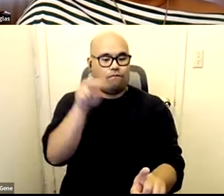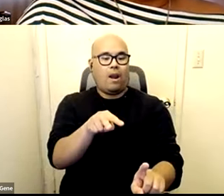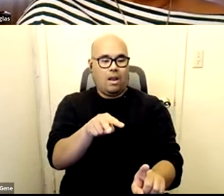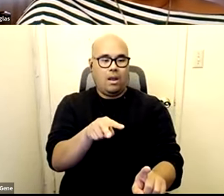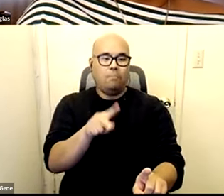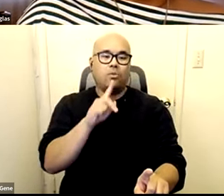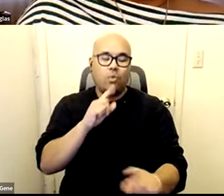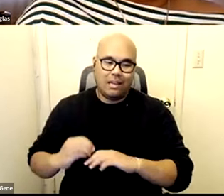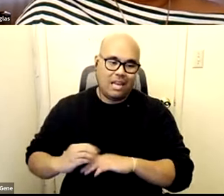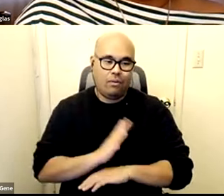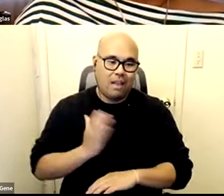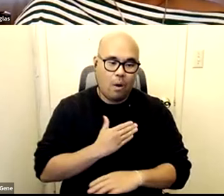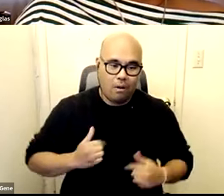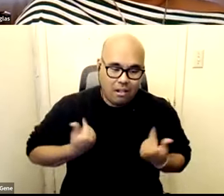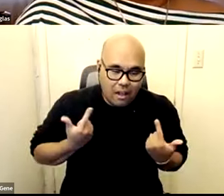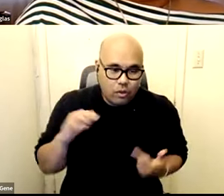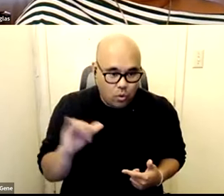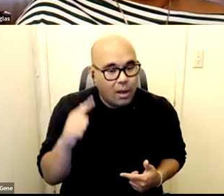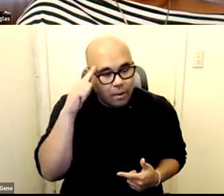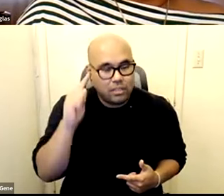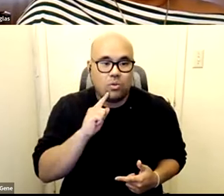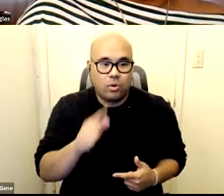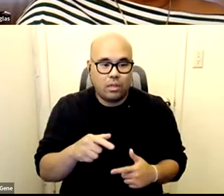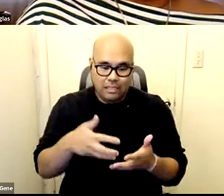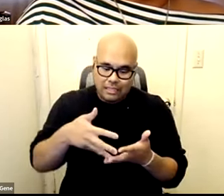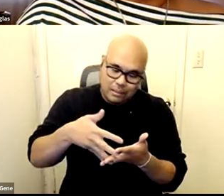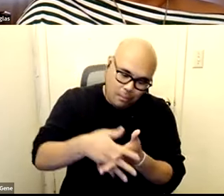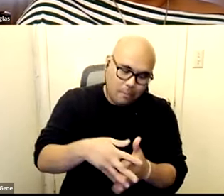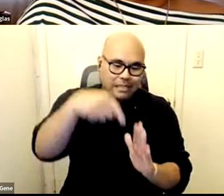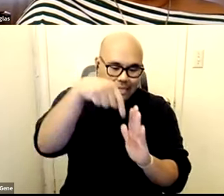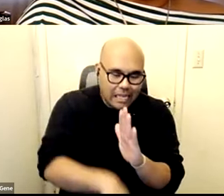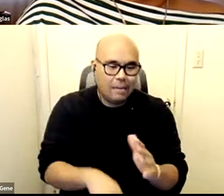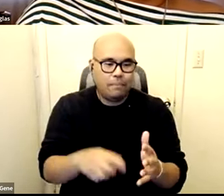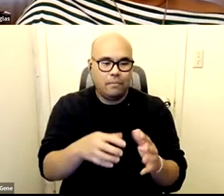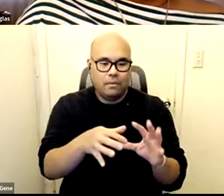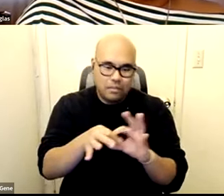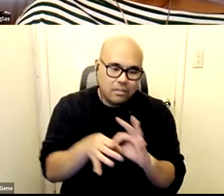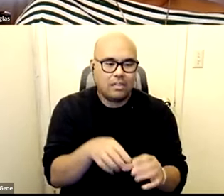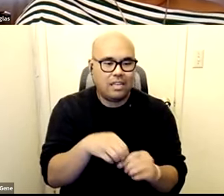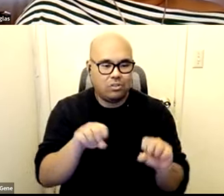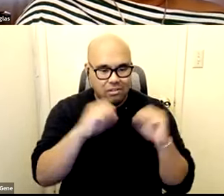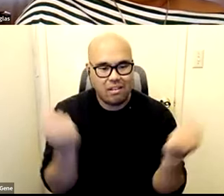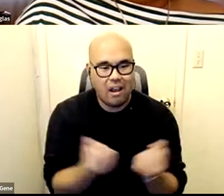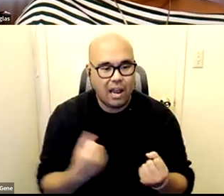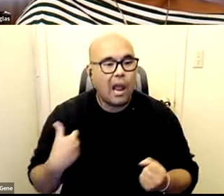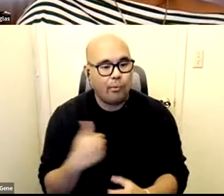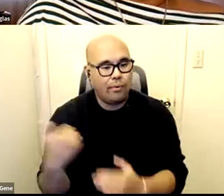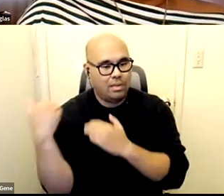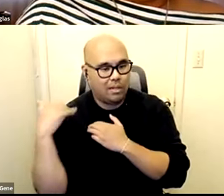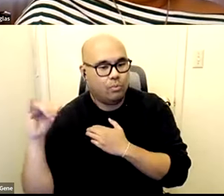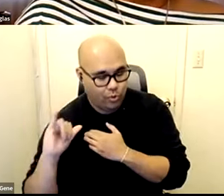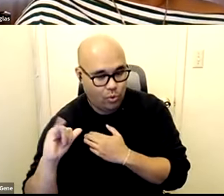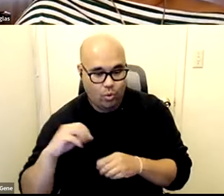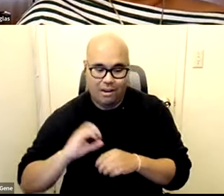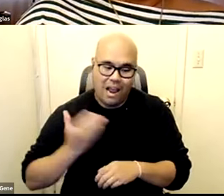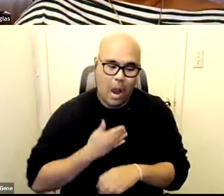movement spaces too because it's so pervasive within society and we have to hold ourselves accountable on that too in the work that we're doing